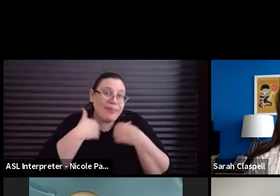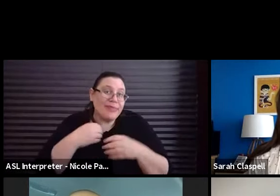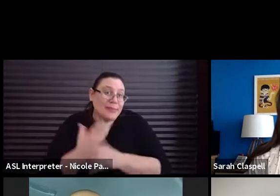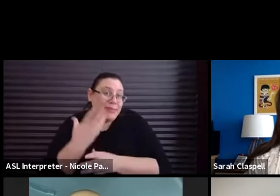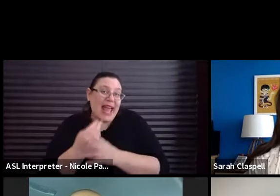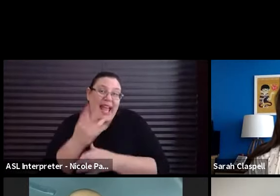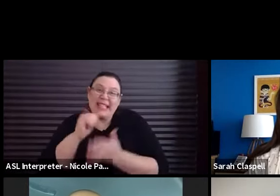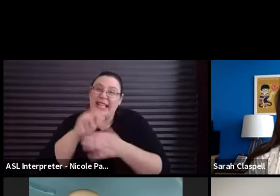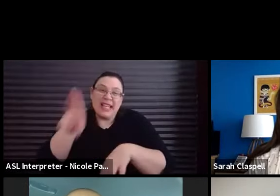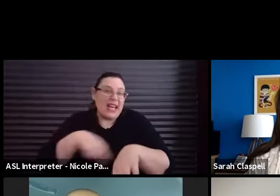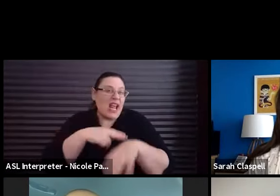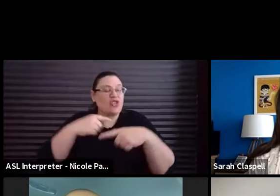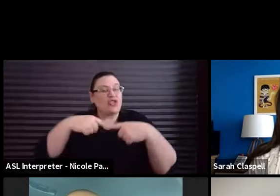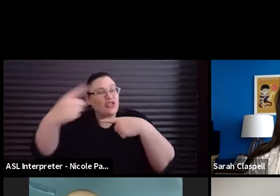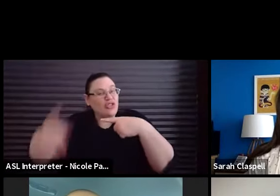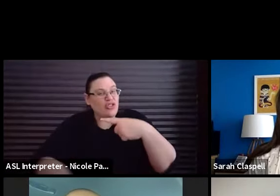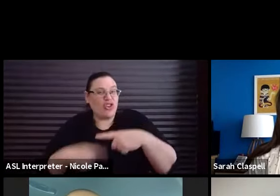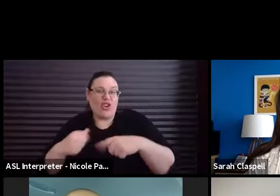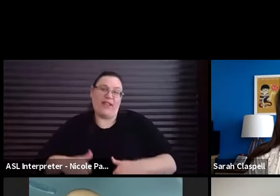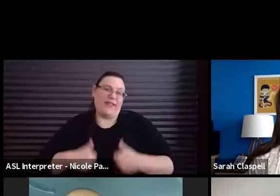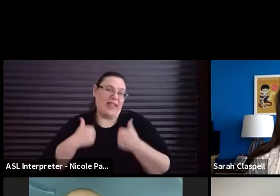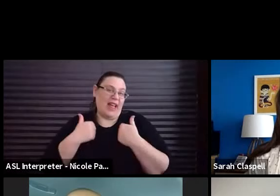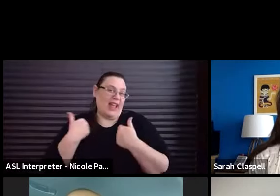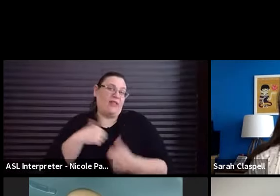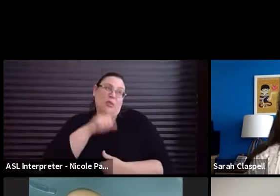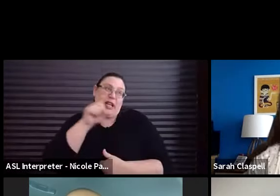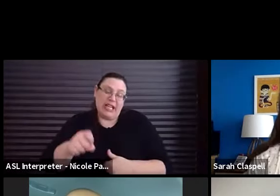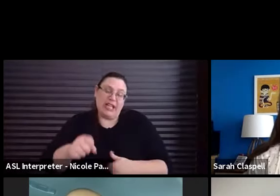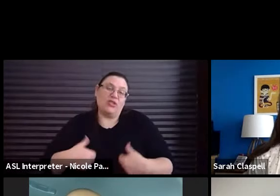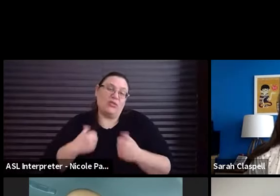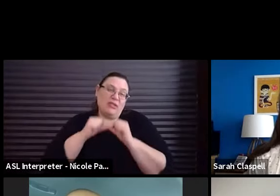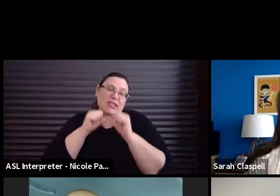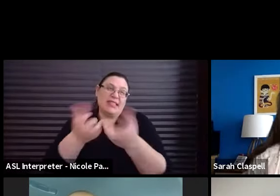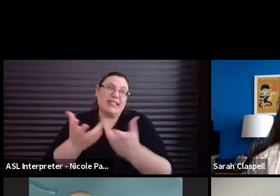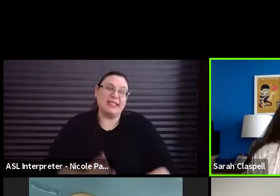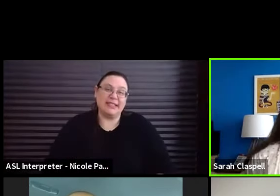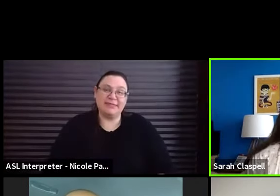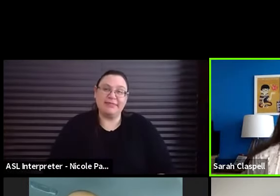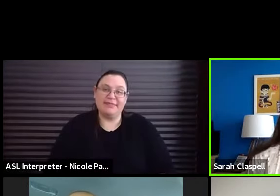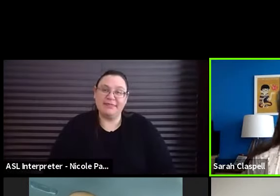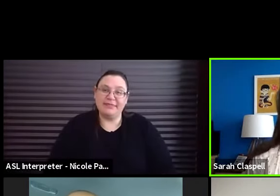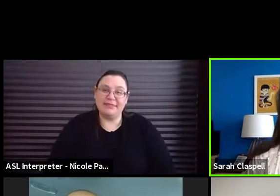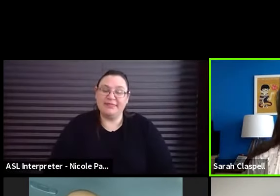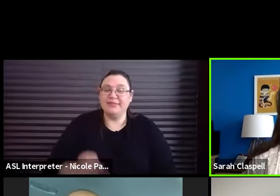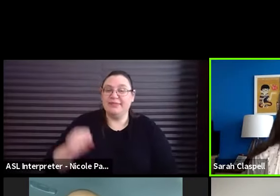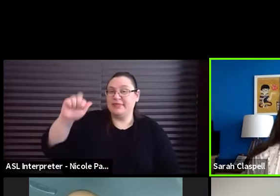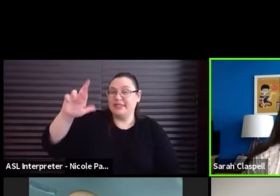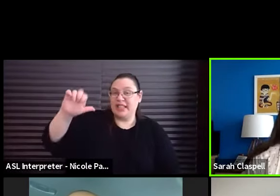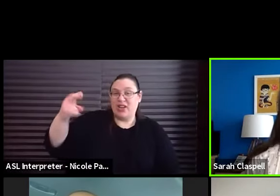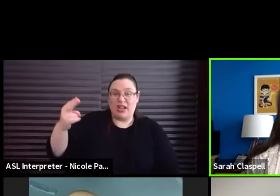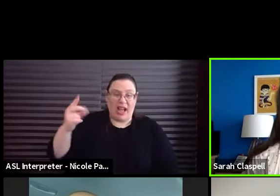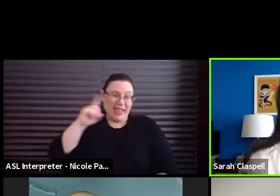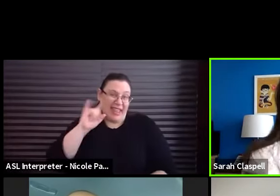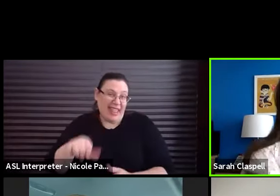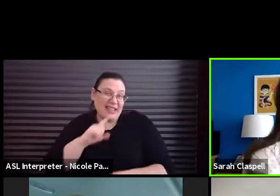natural circle of life that we all need to exist. Right. And I think that's actually true.